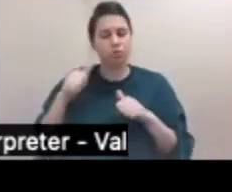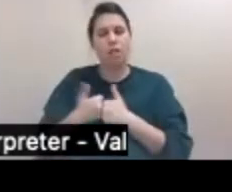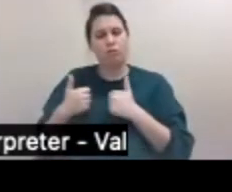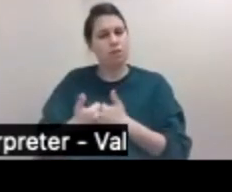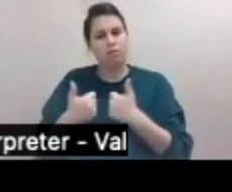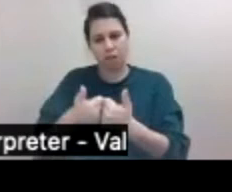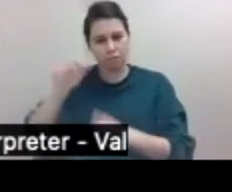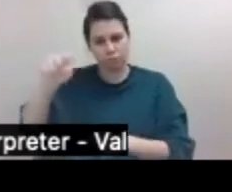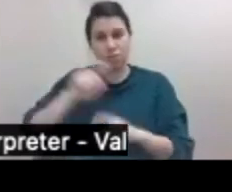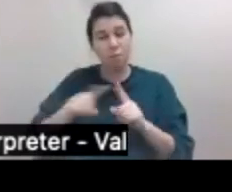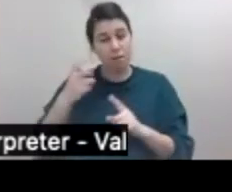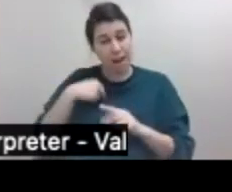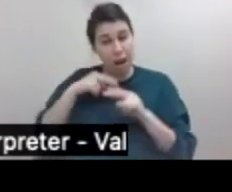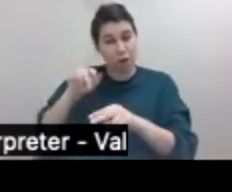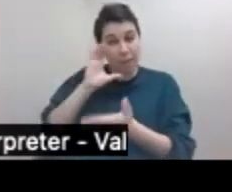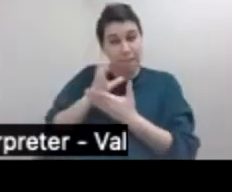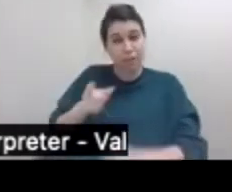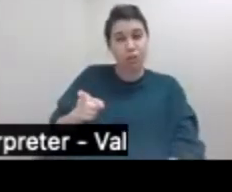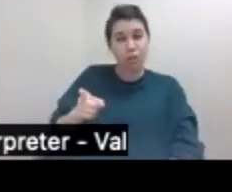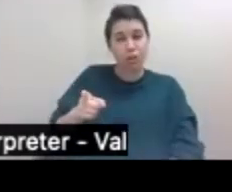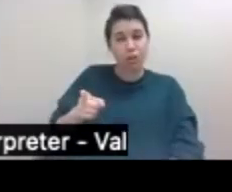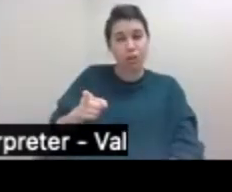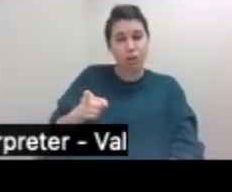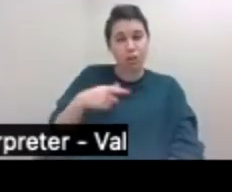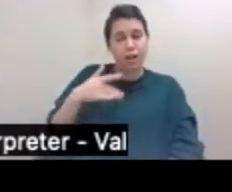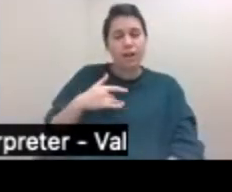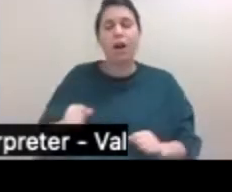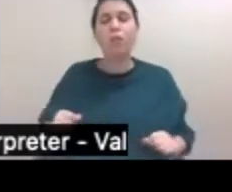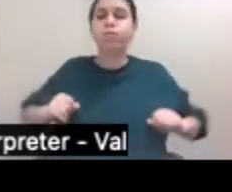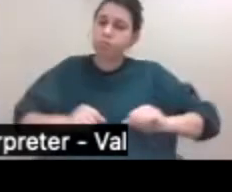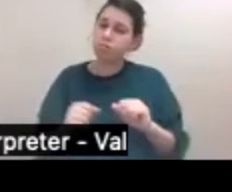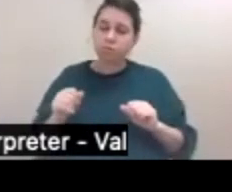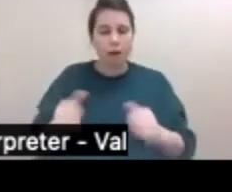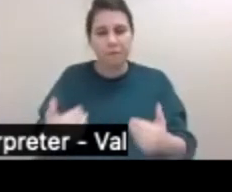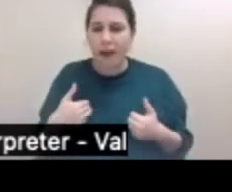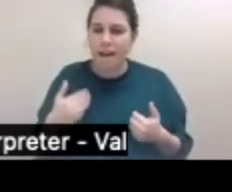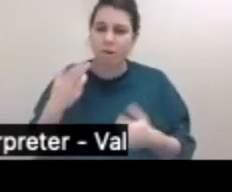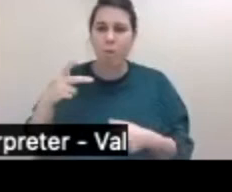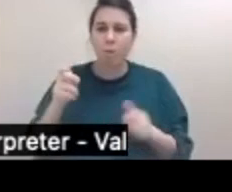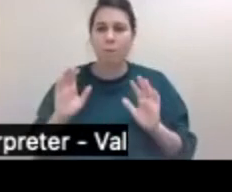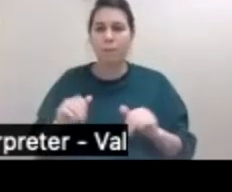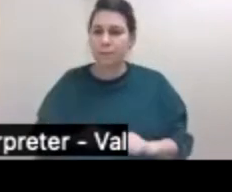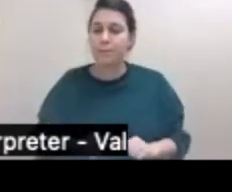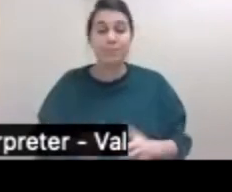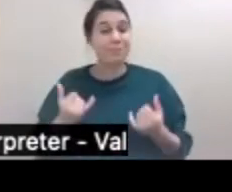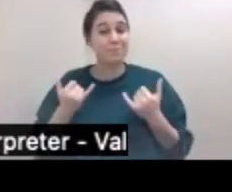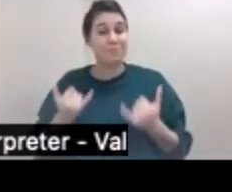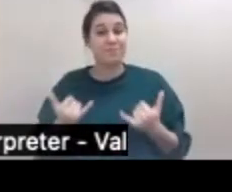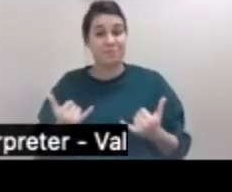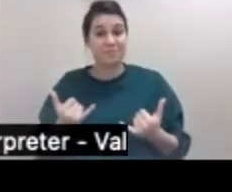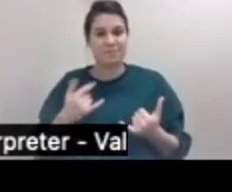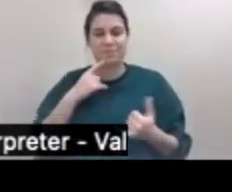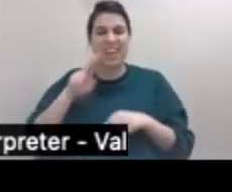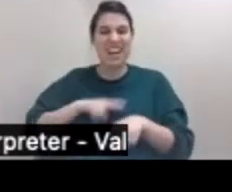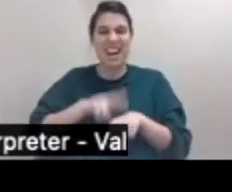you look at this, hope really shines up and it's amazing. And now, currently, we are in a nationwide dissemination